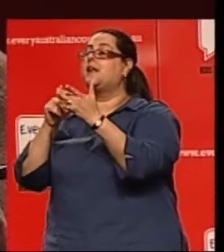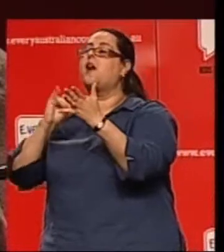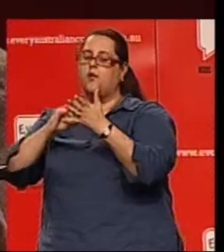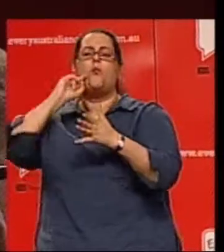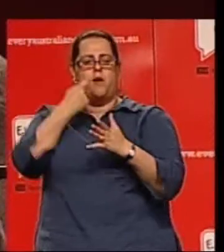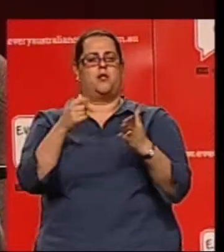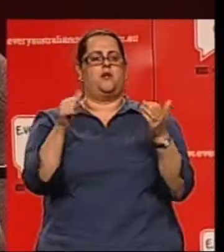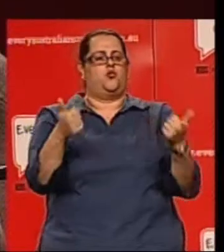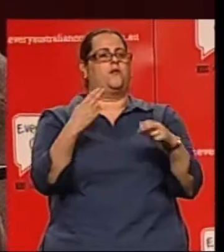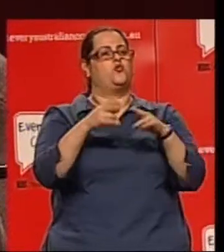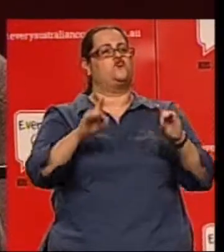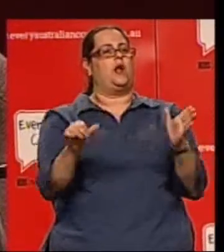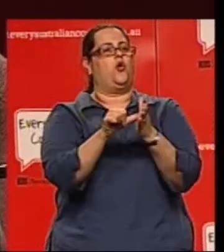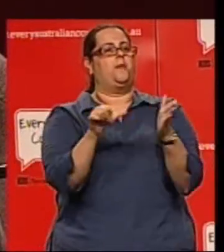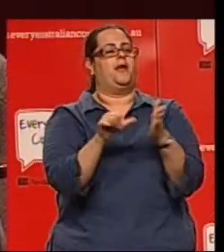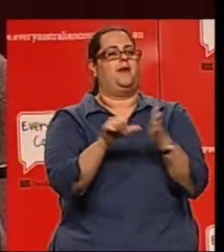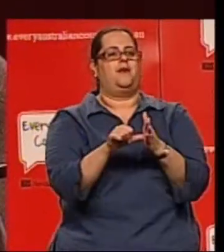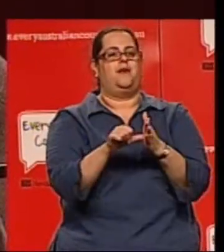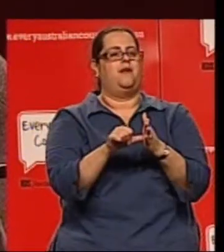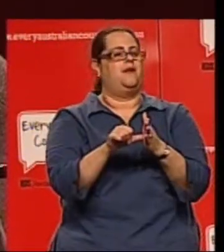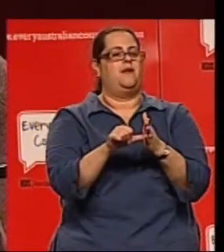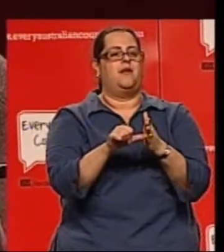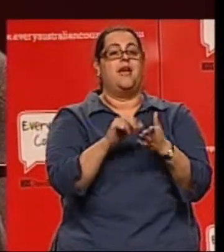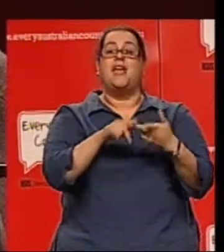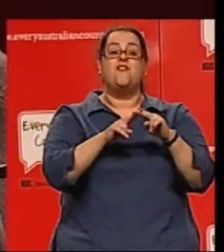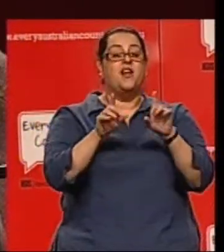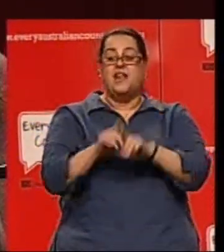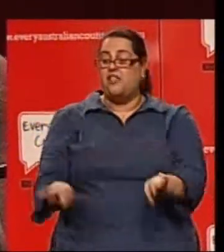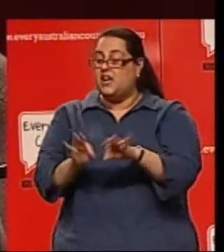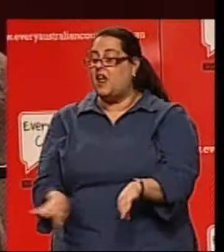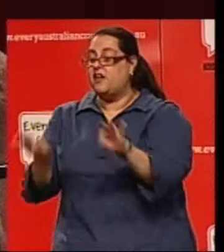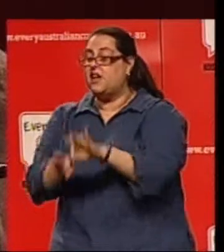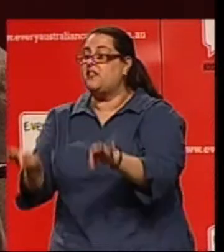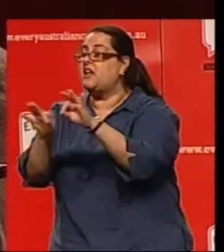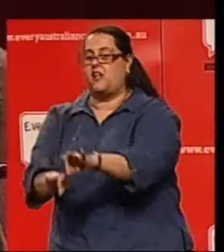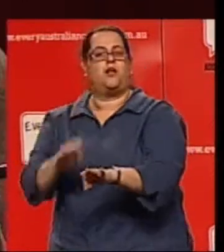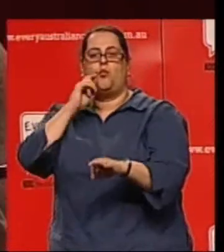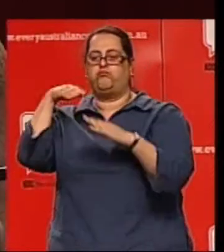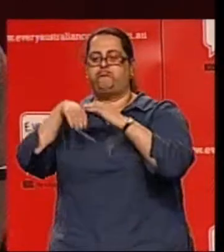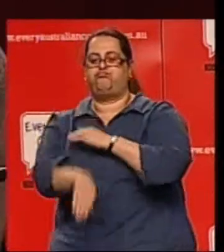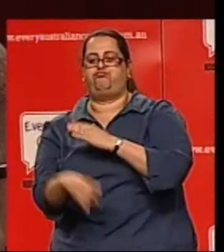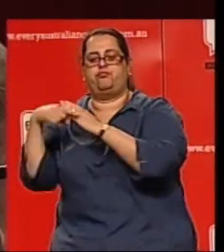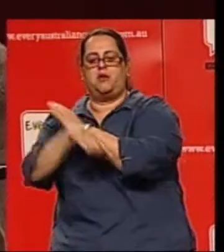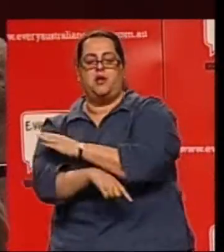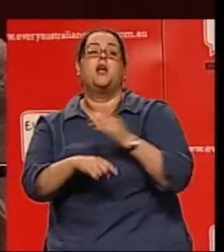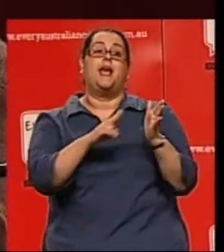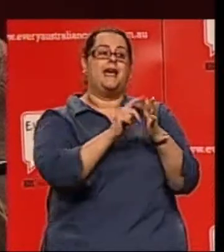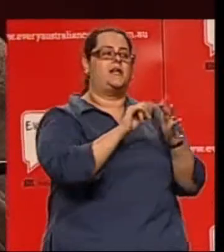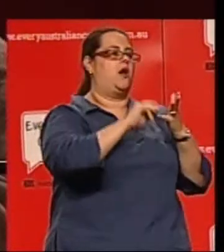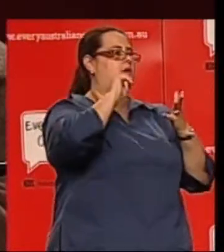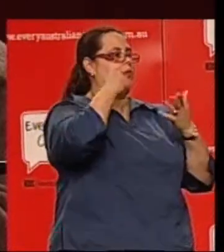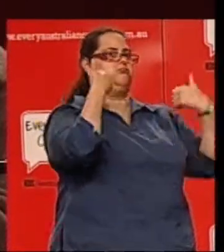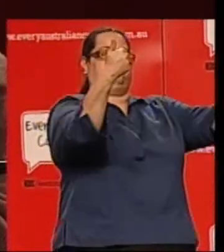insurance scheme would significantly outweigh its costs. Thank you very much. Thank you. Thank